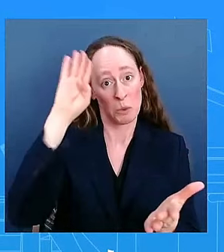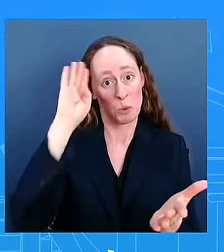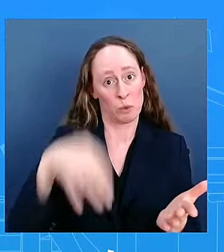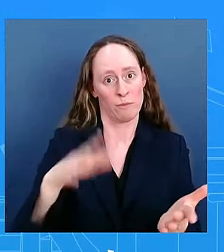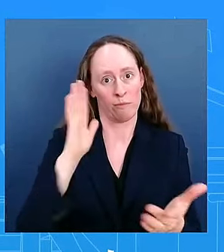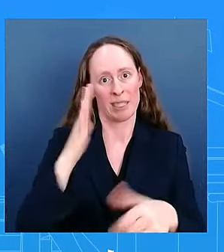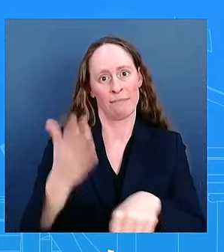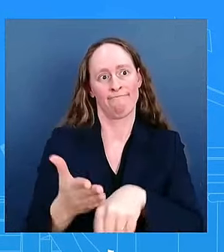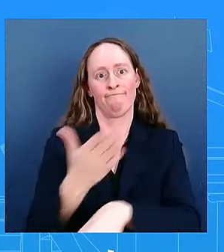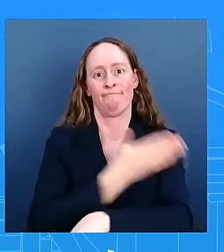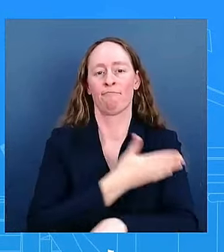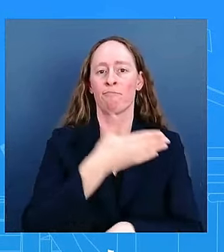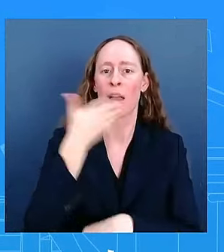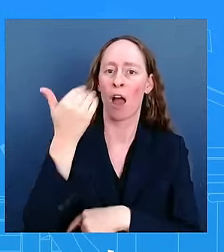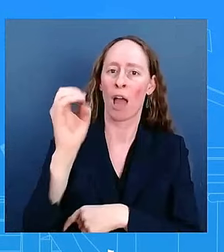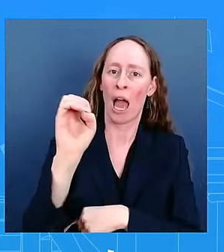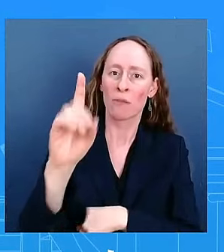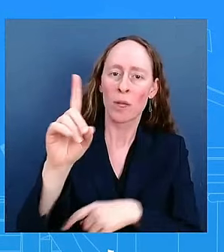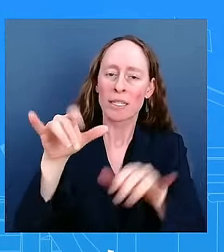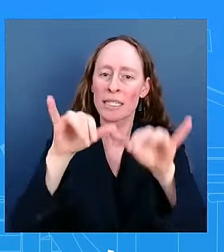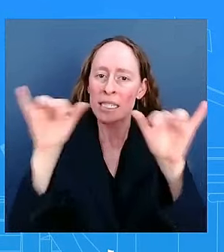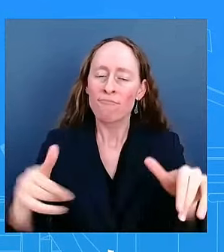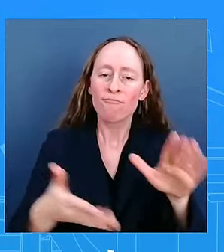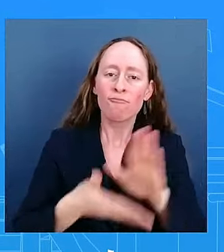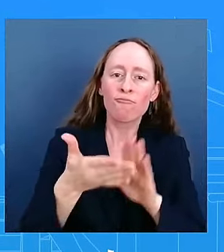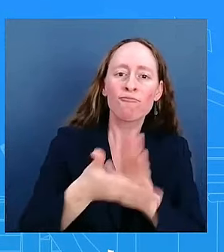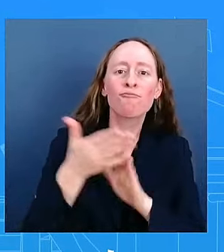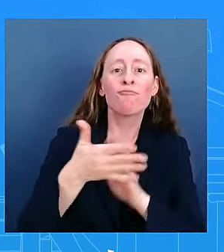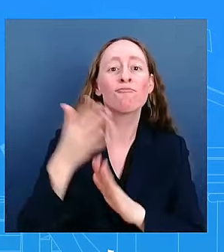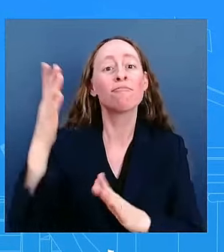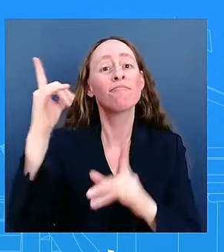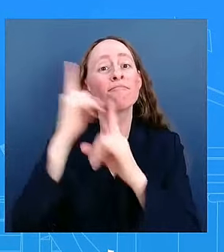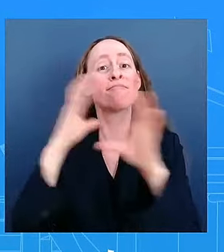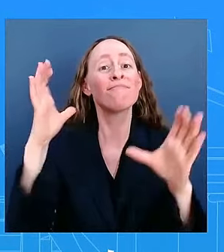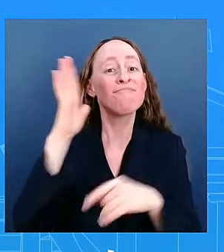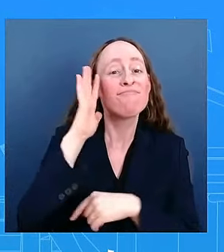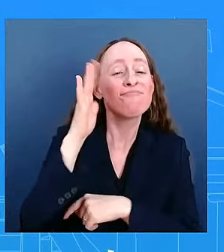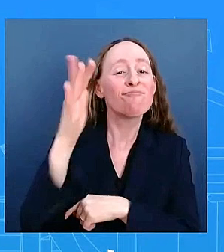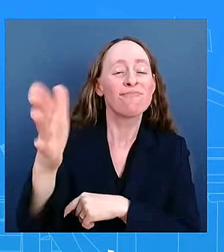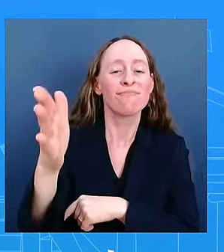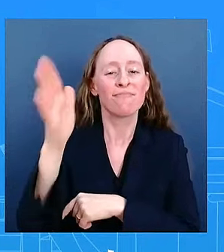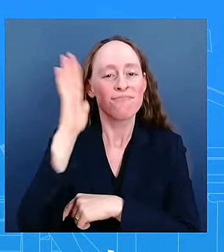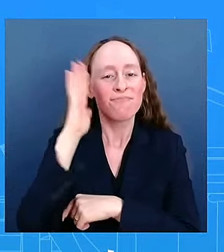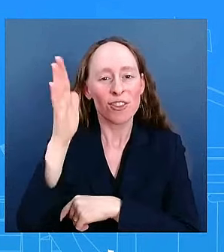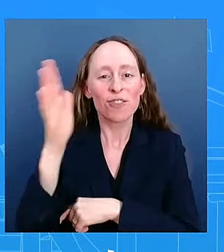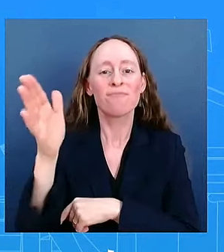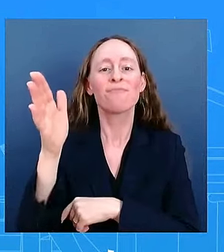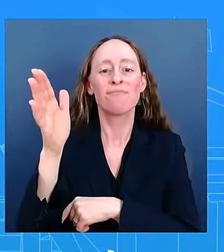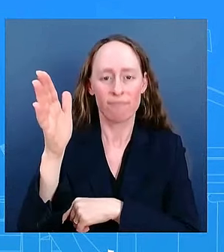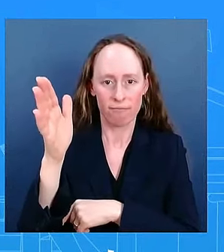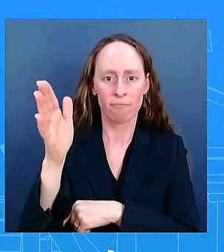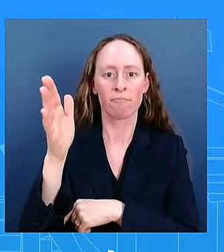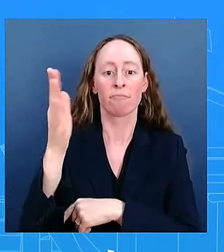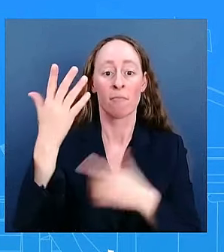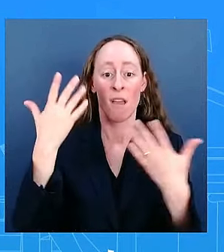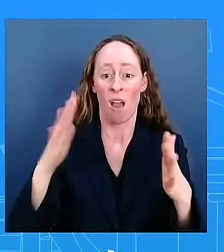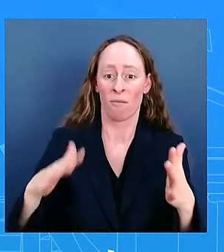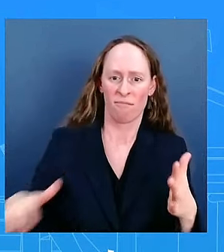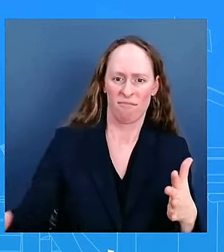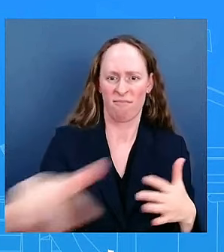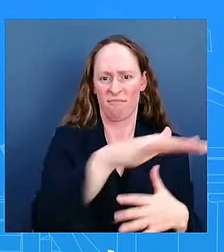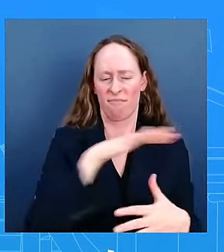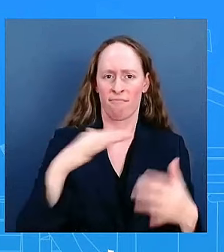the future of the nation and over half of all hispanic and latino students attend a hispanic serving